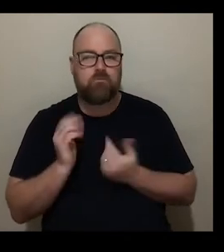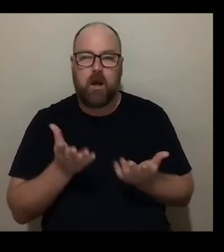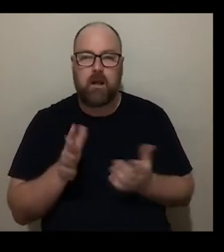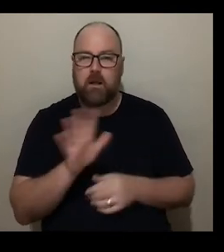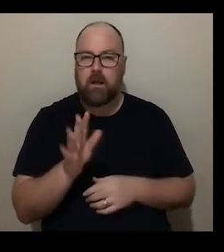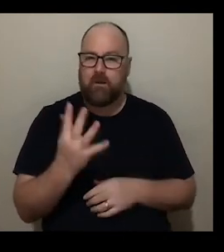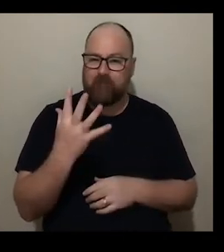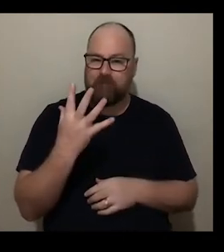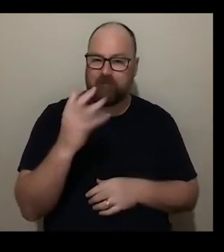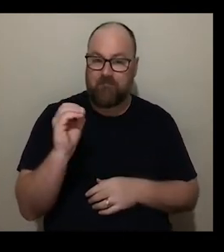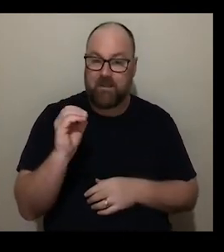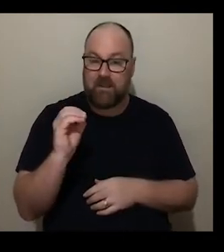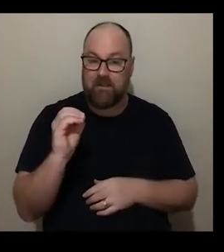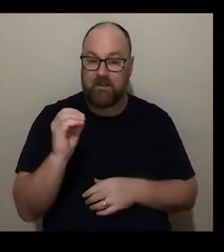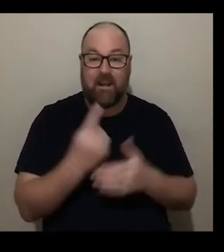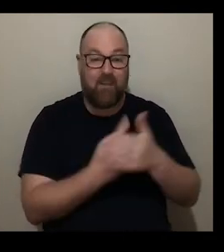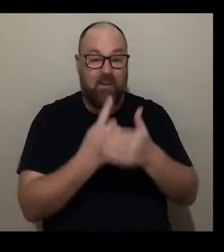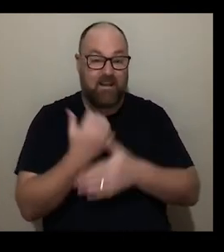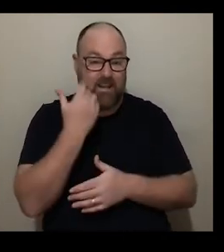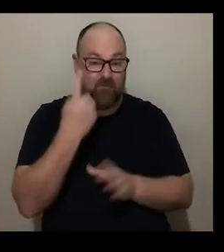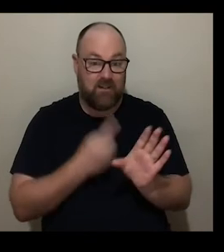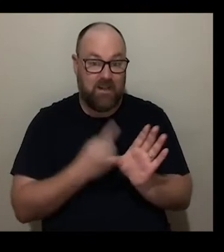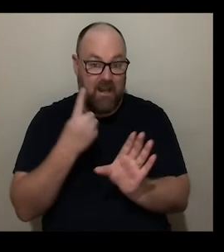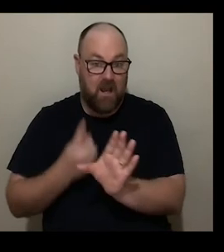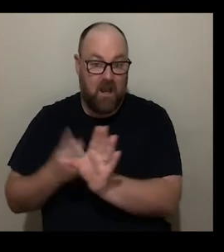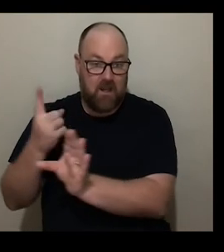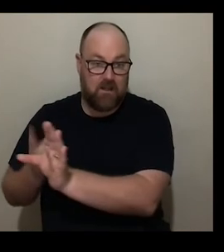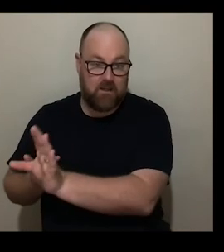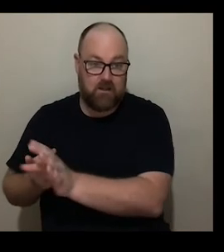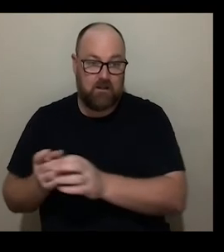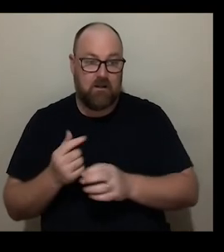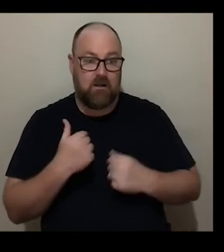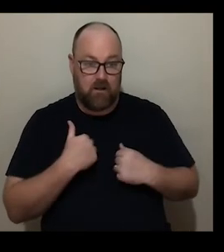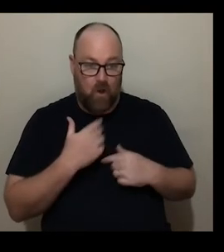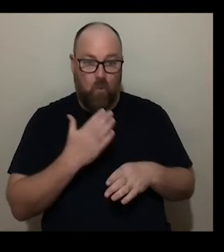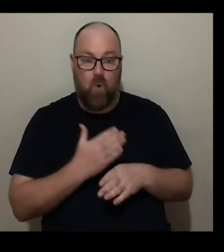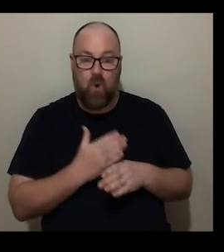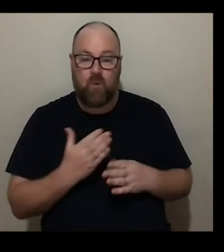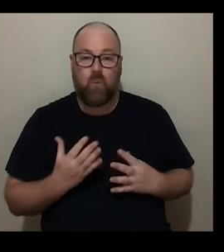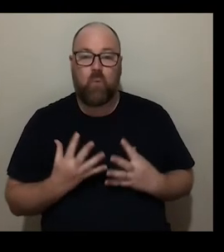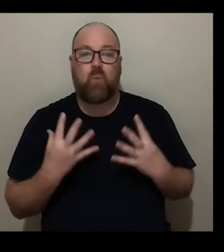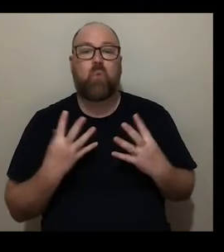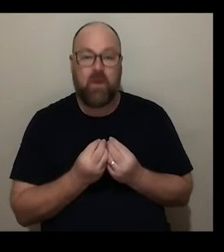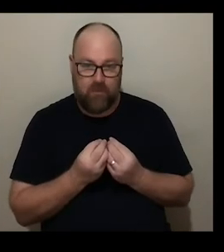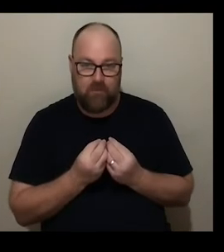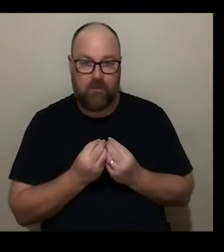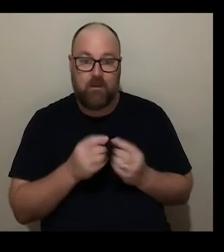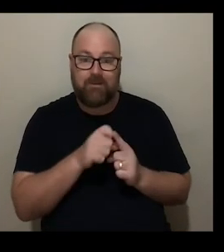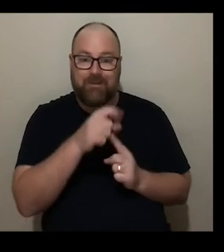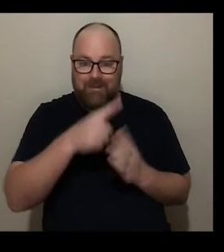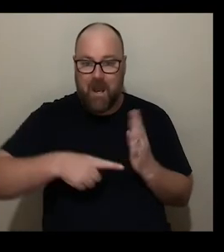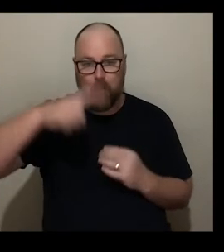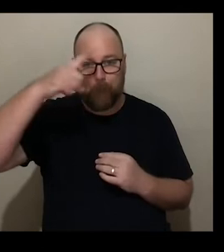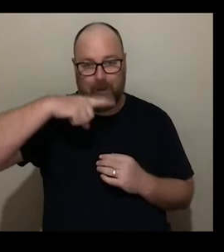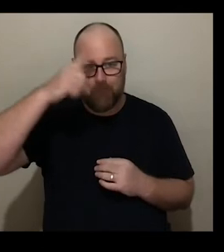50 public events per year and working with um disabled